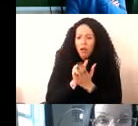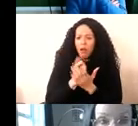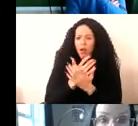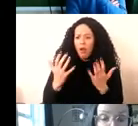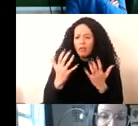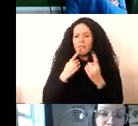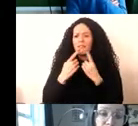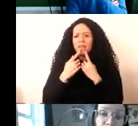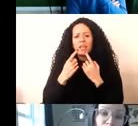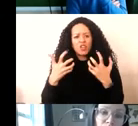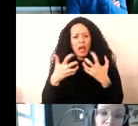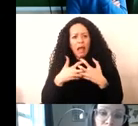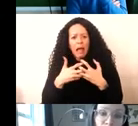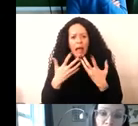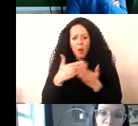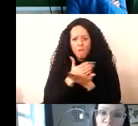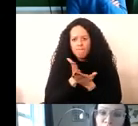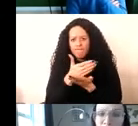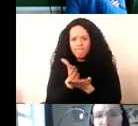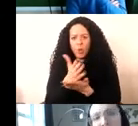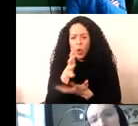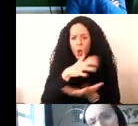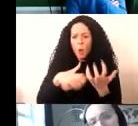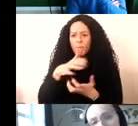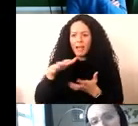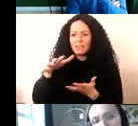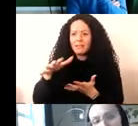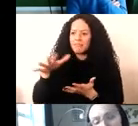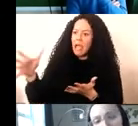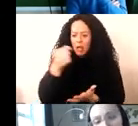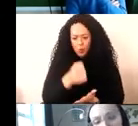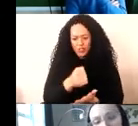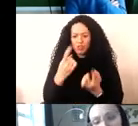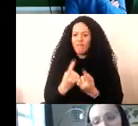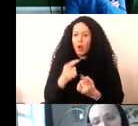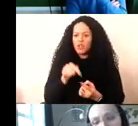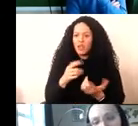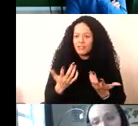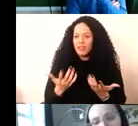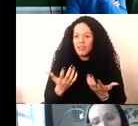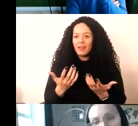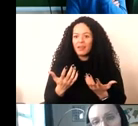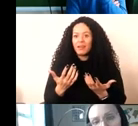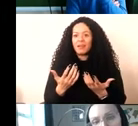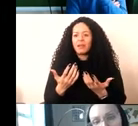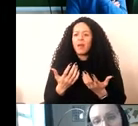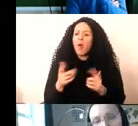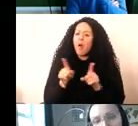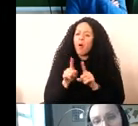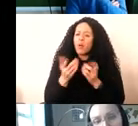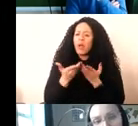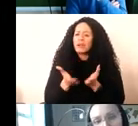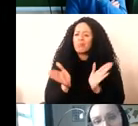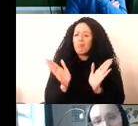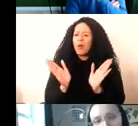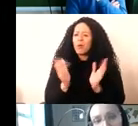acquisitions, and hopefully could provide a starting point for further work. And it also exposed a